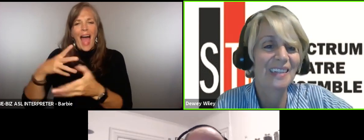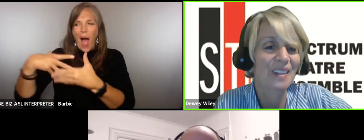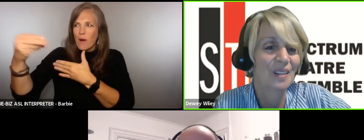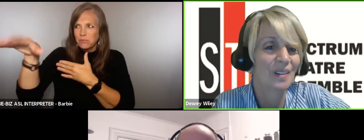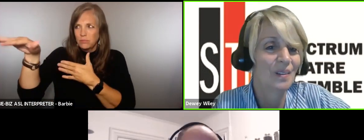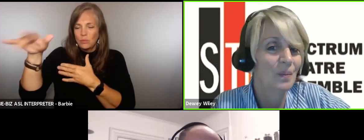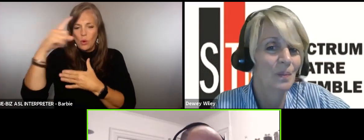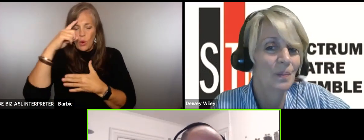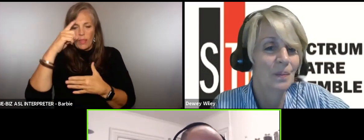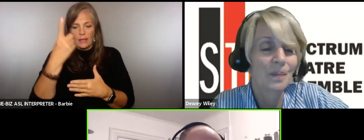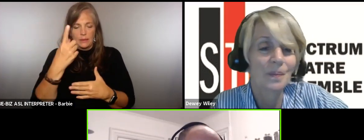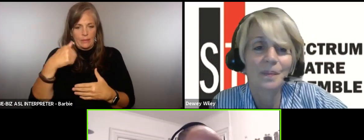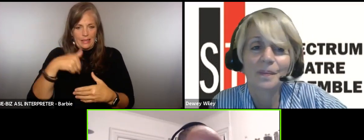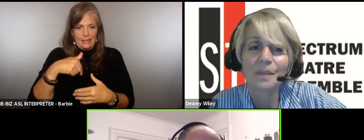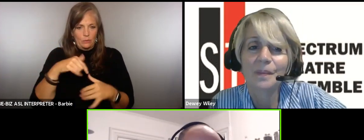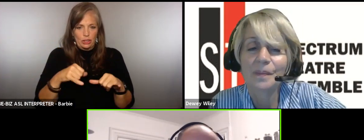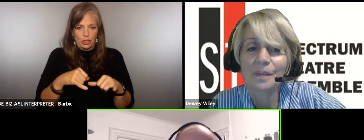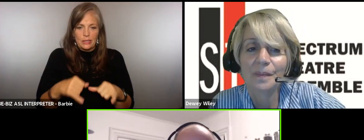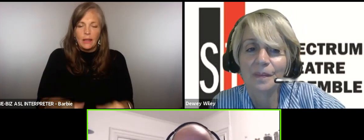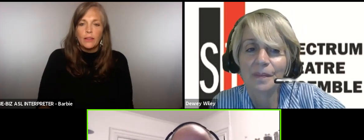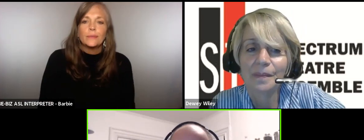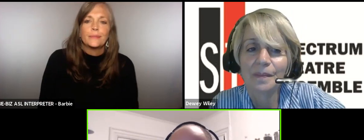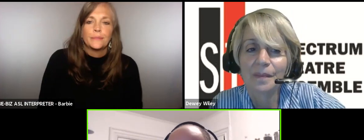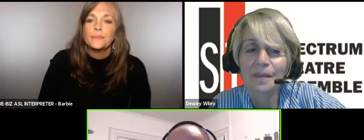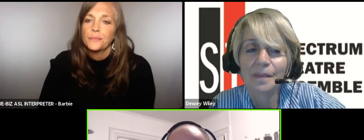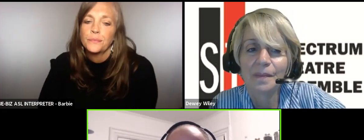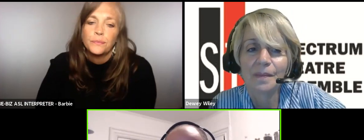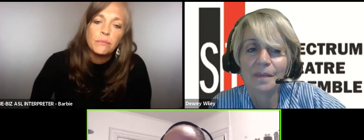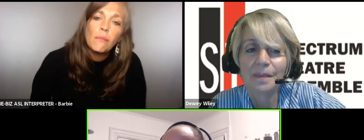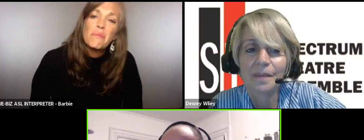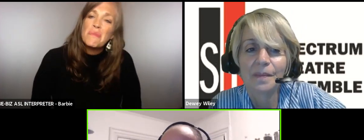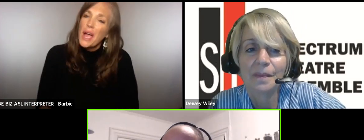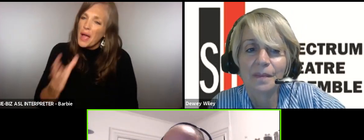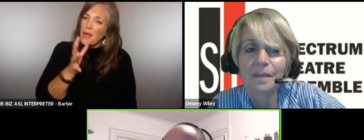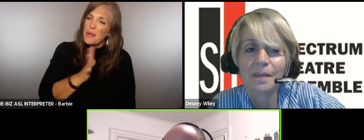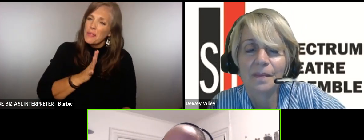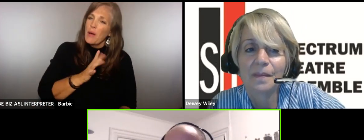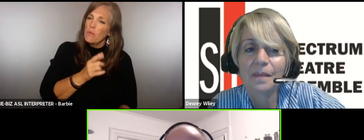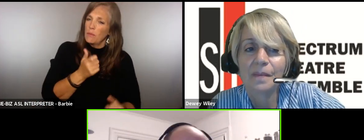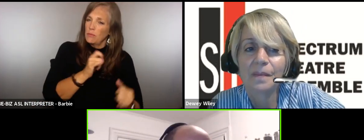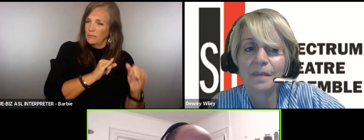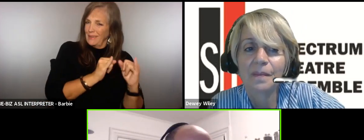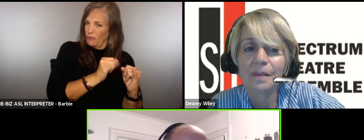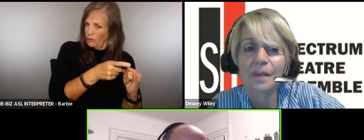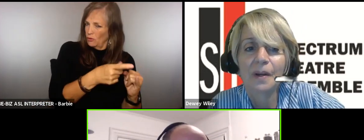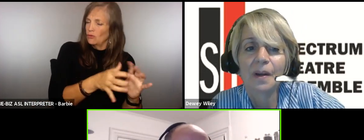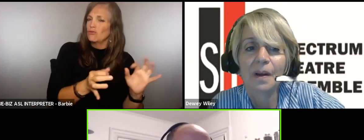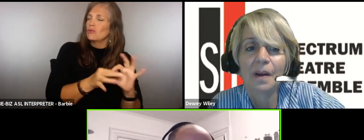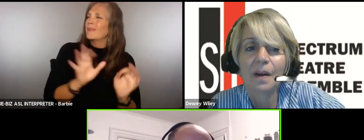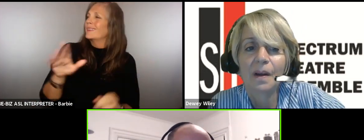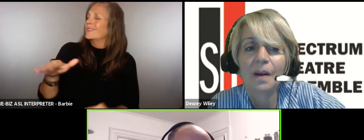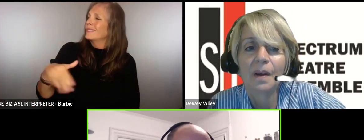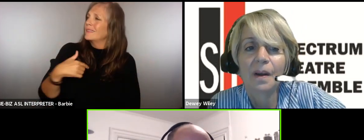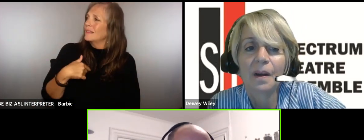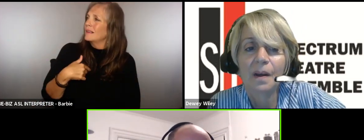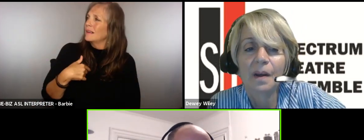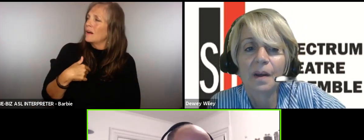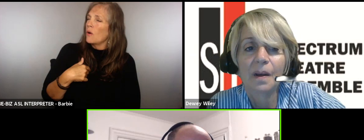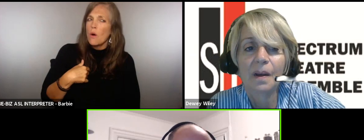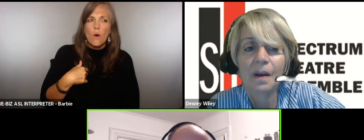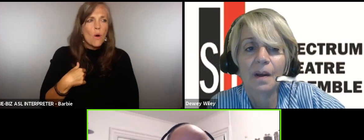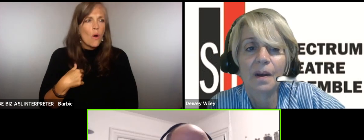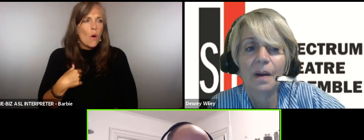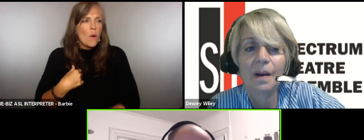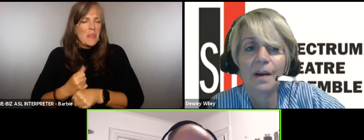stay there and I only because of this woman's remarks in this interview that I heard was remembering no it made me an infinitely better